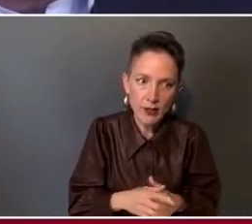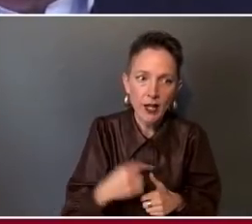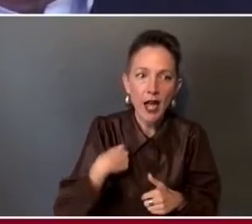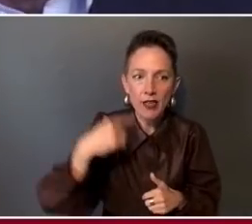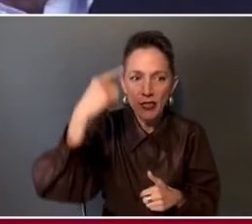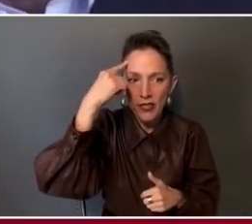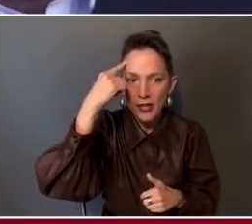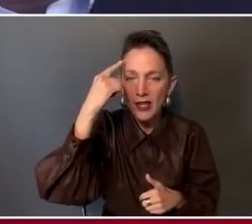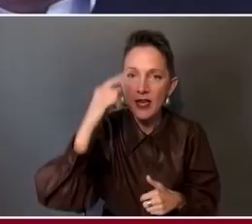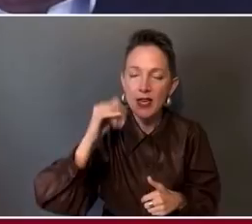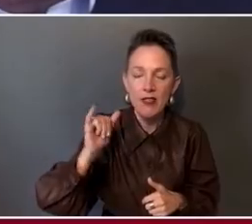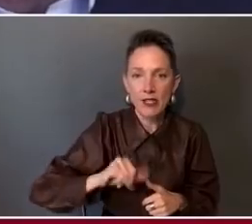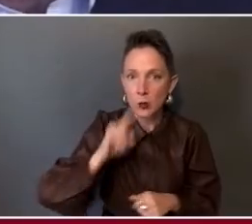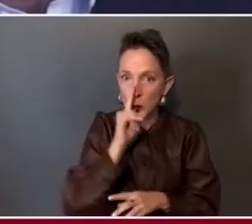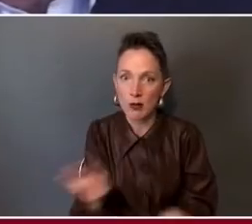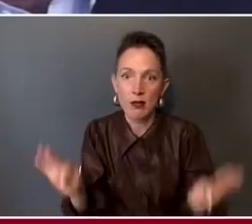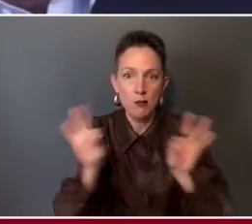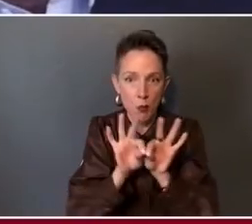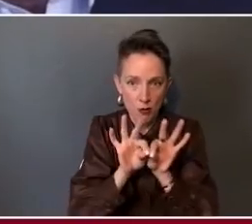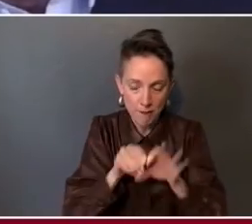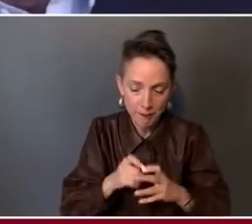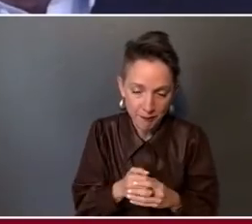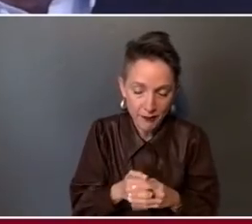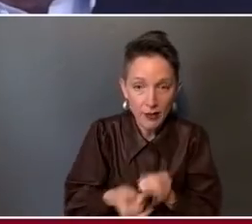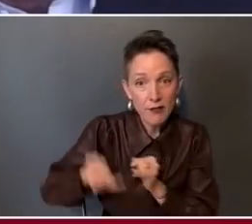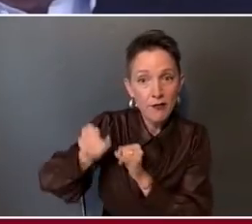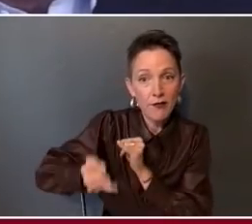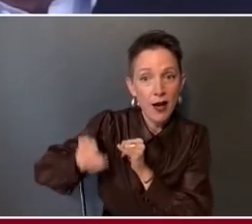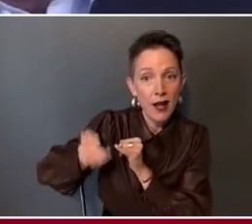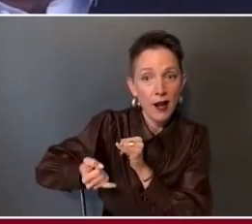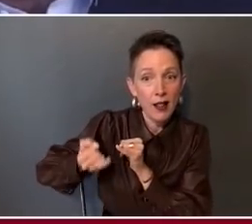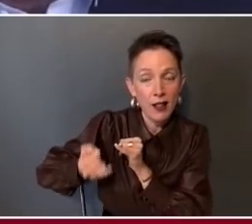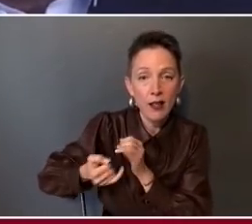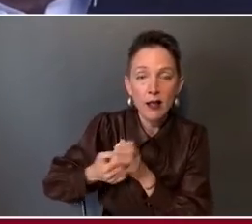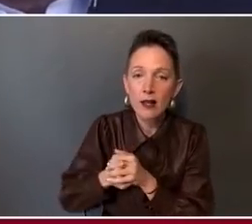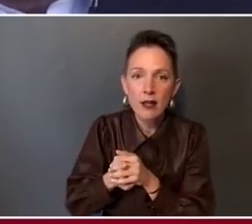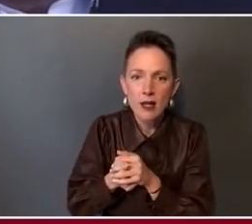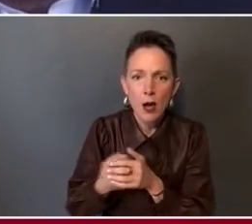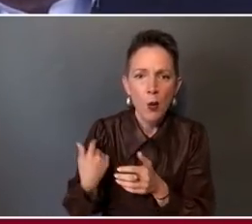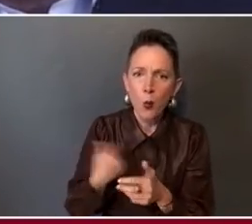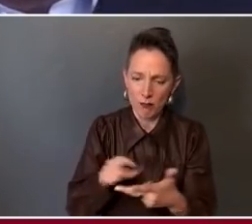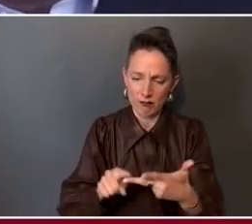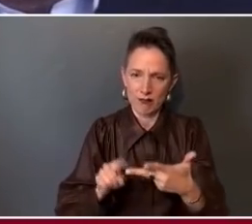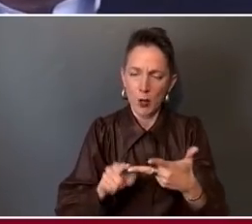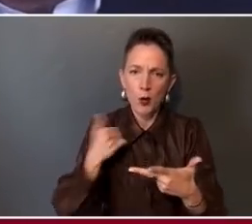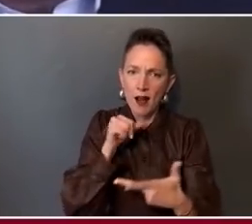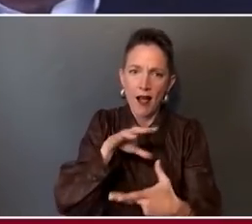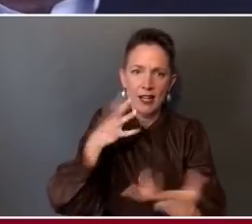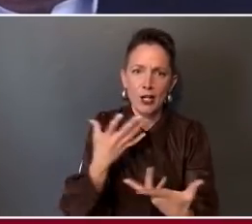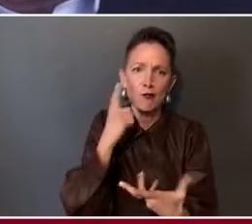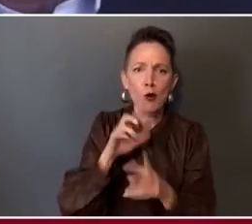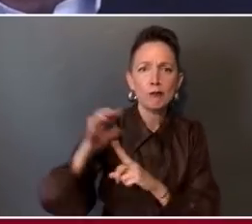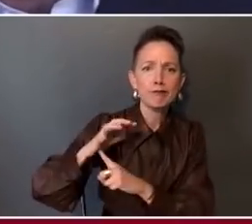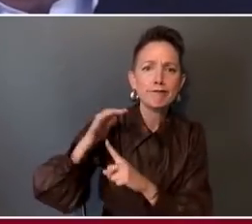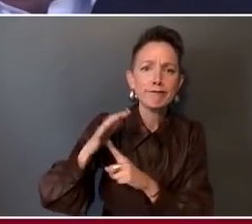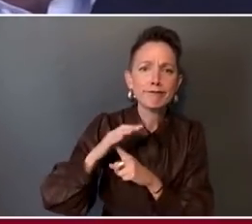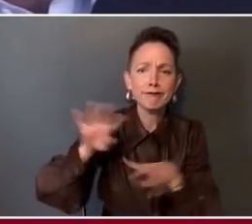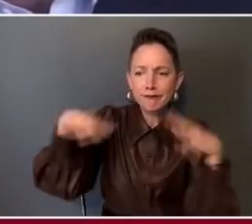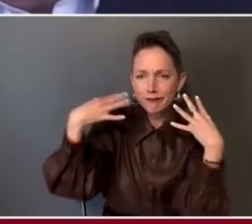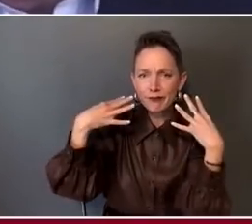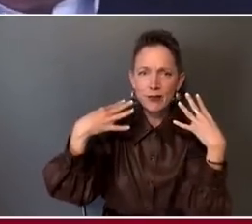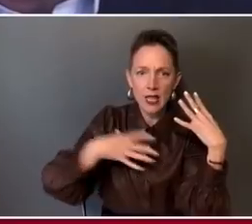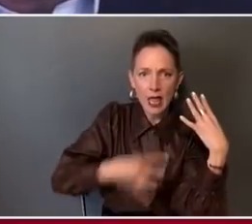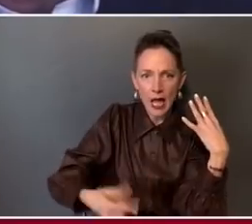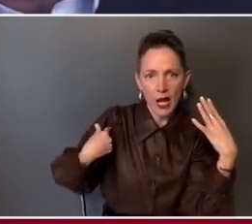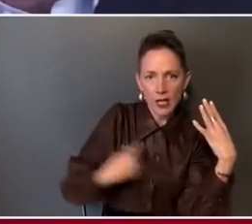important. The final piece is, you know, we're not in this for a popularity contest. We're not in this to have people like us. We're not in